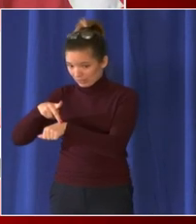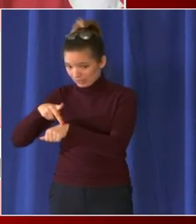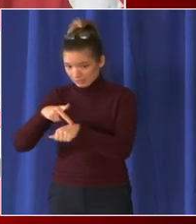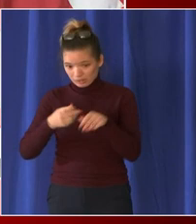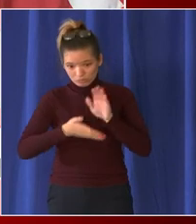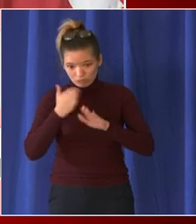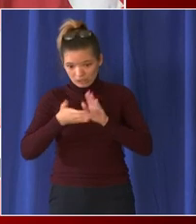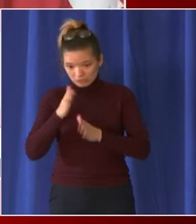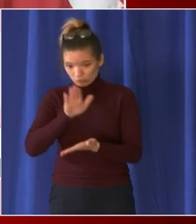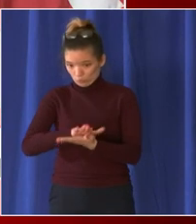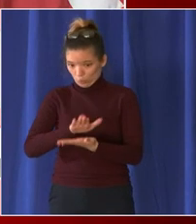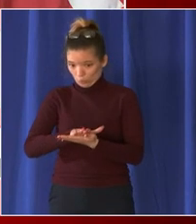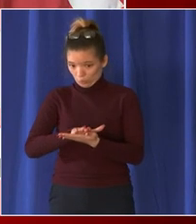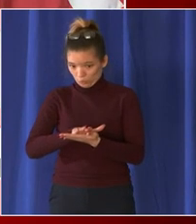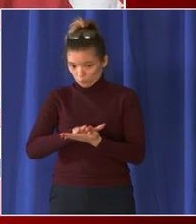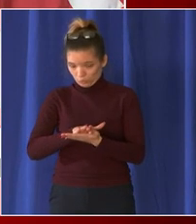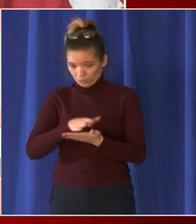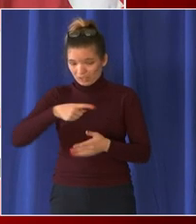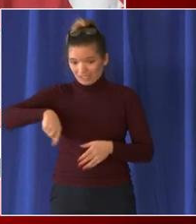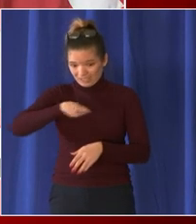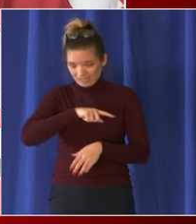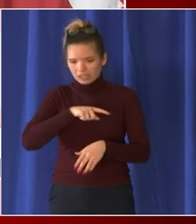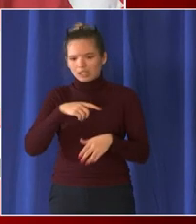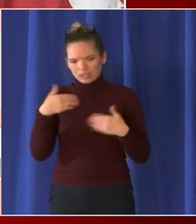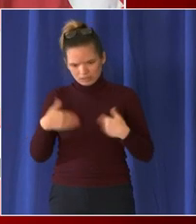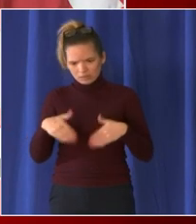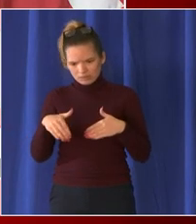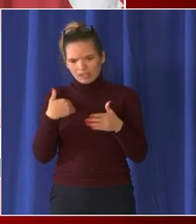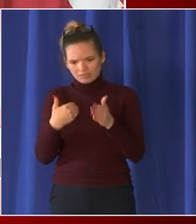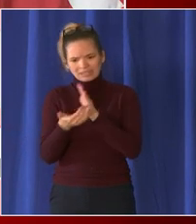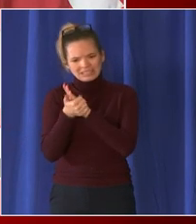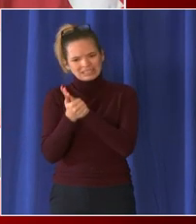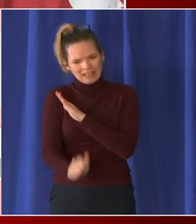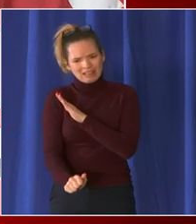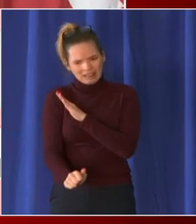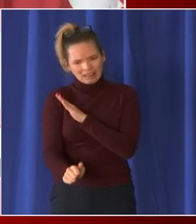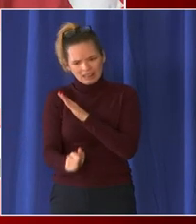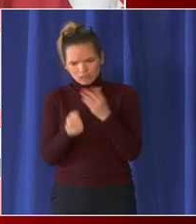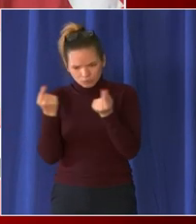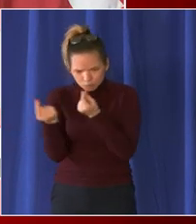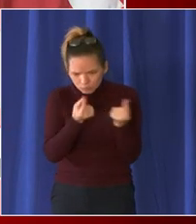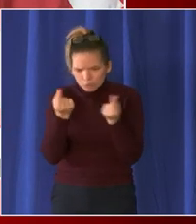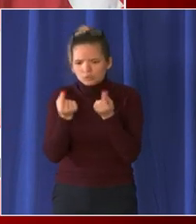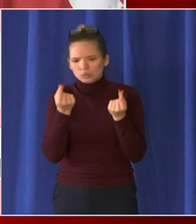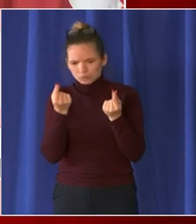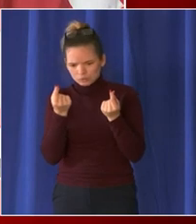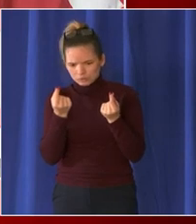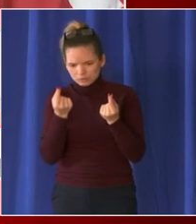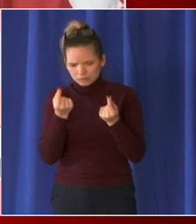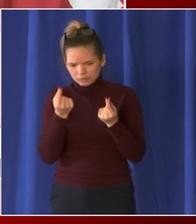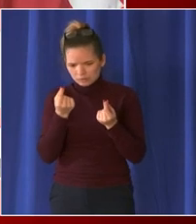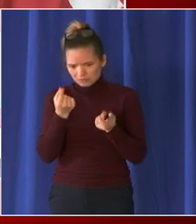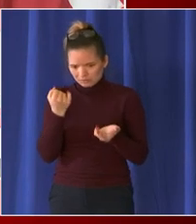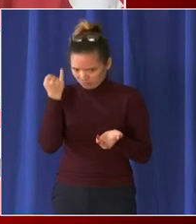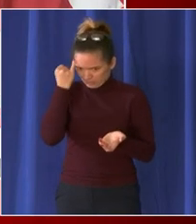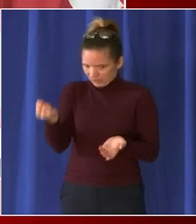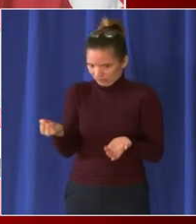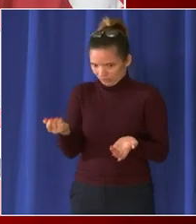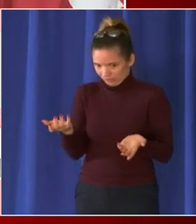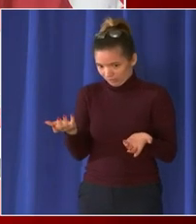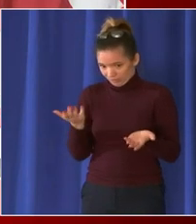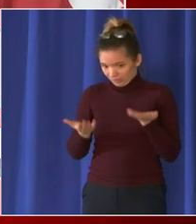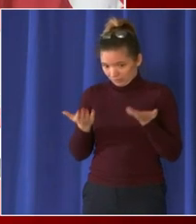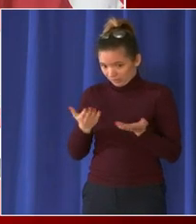and the chancellor works hand in hand with them to support them so i imagine um that one principal